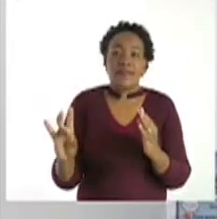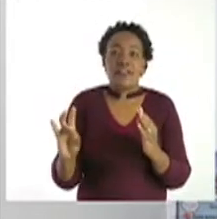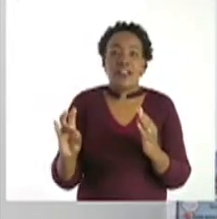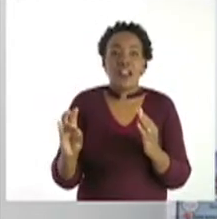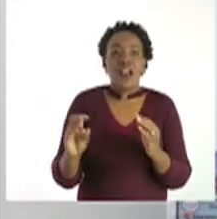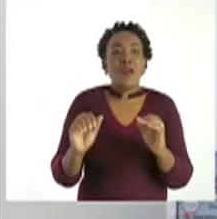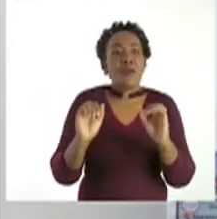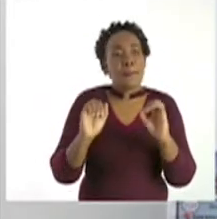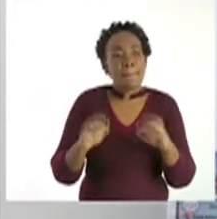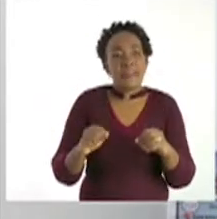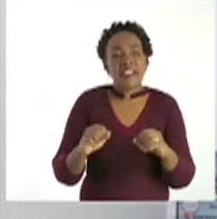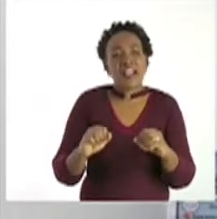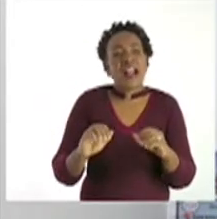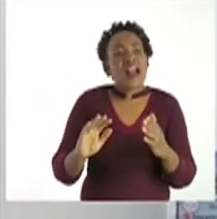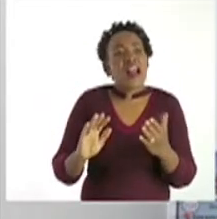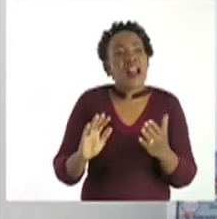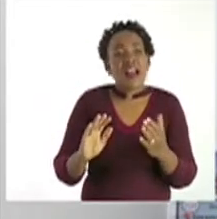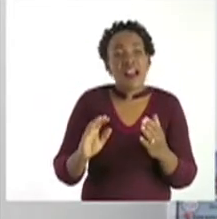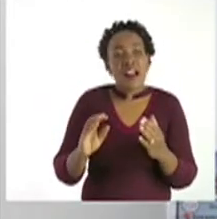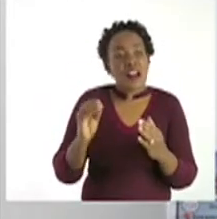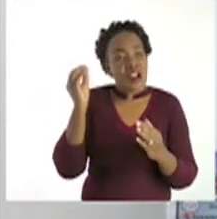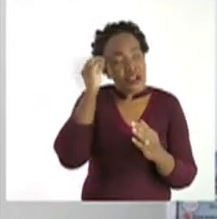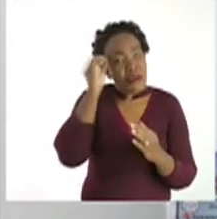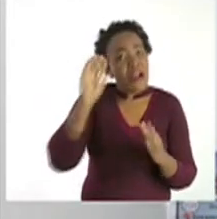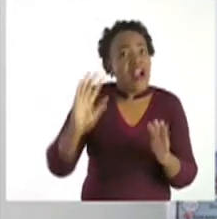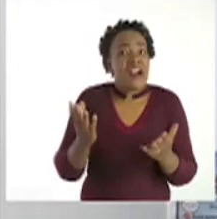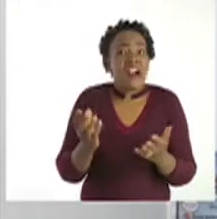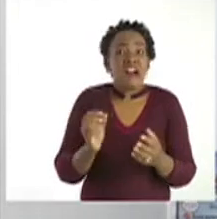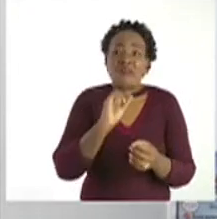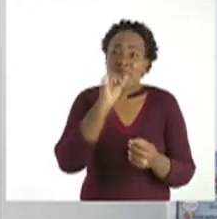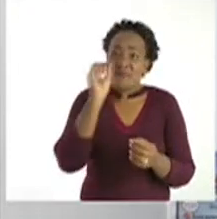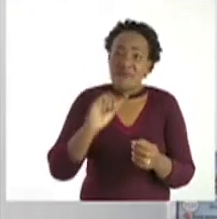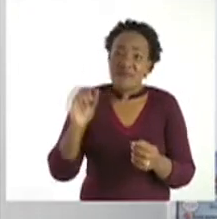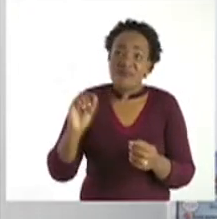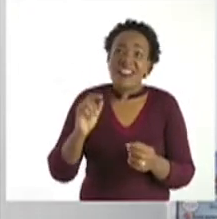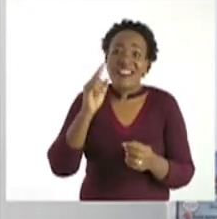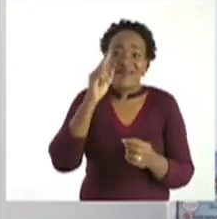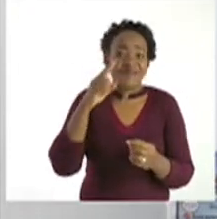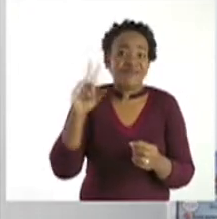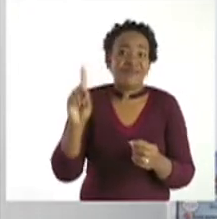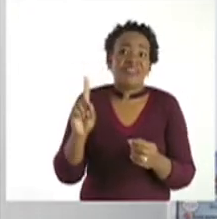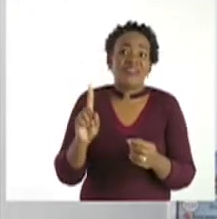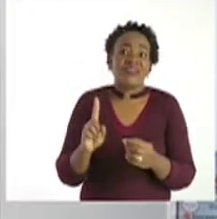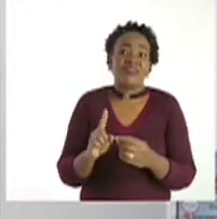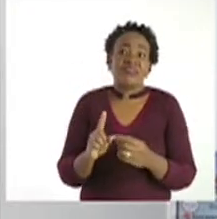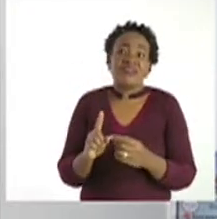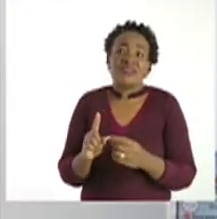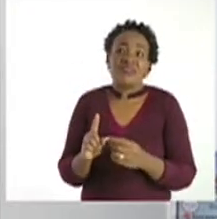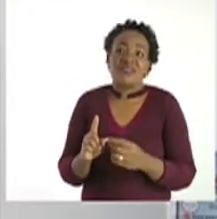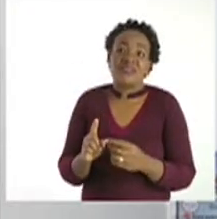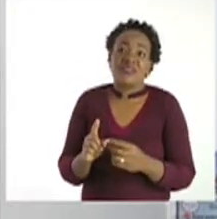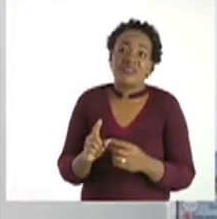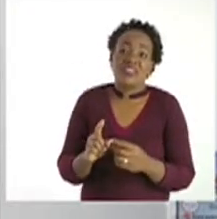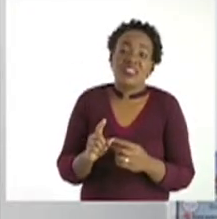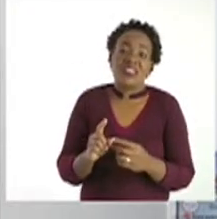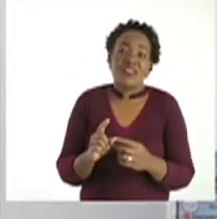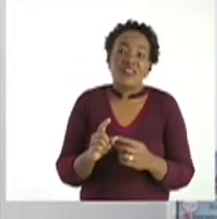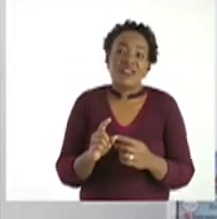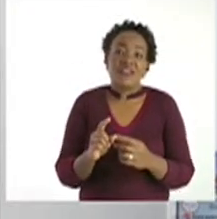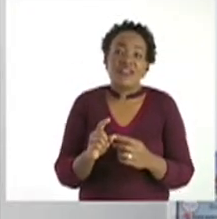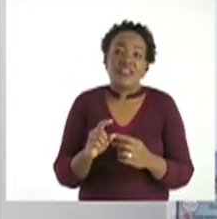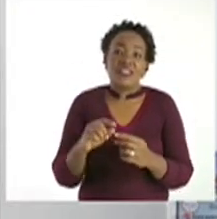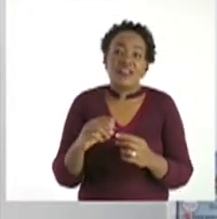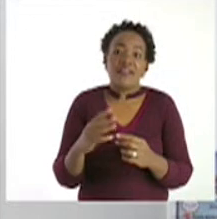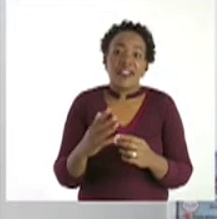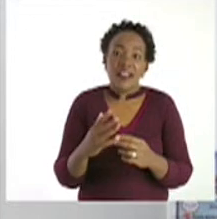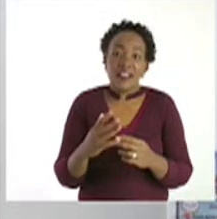the correct spellings. We have 1, 2, 3, 4,